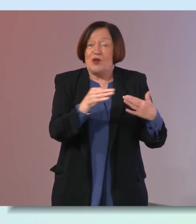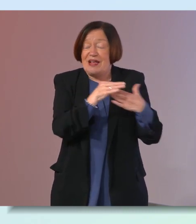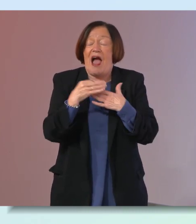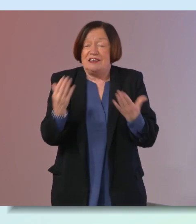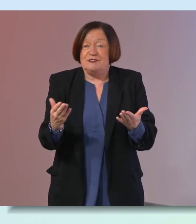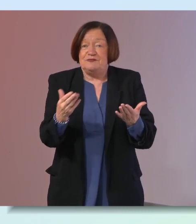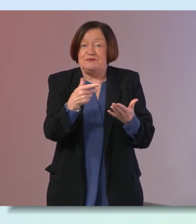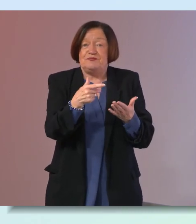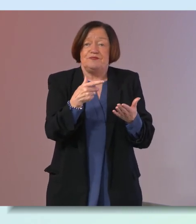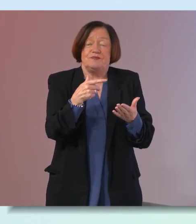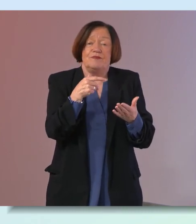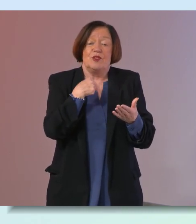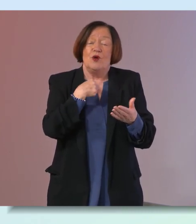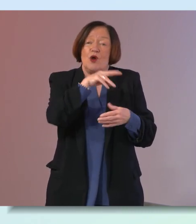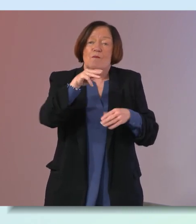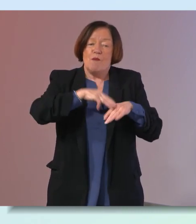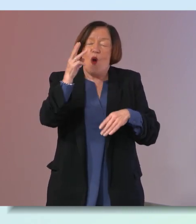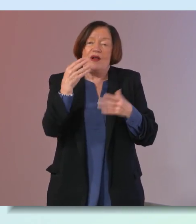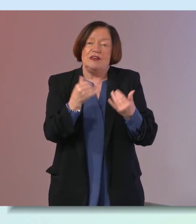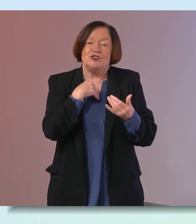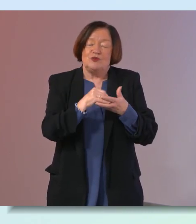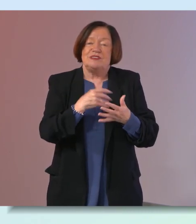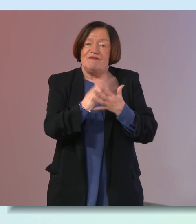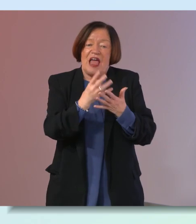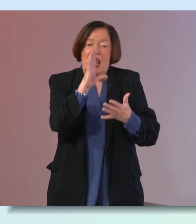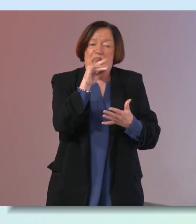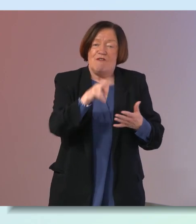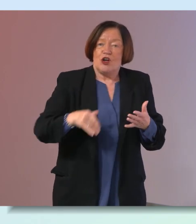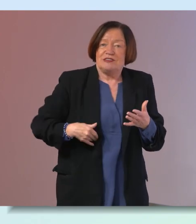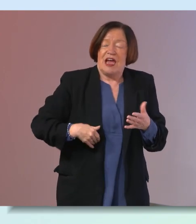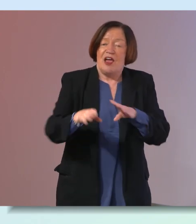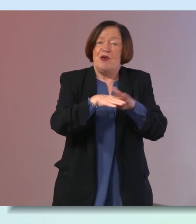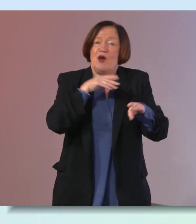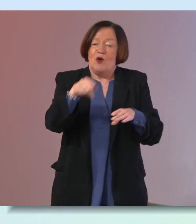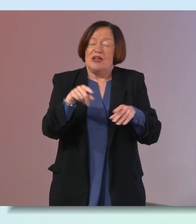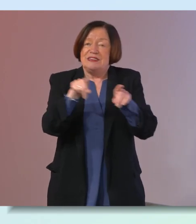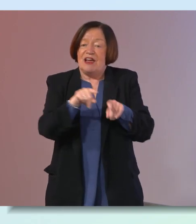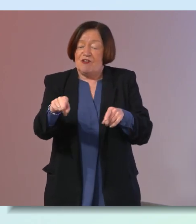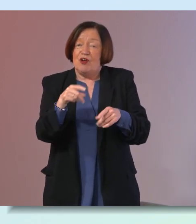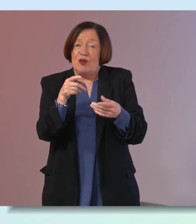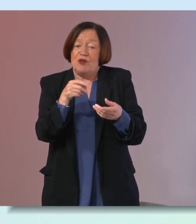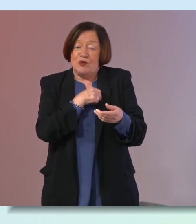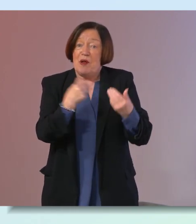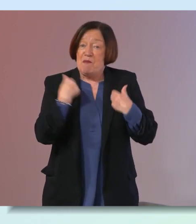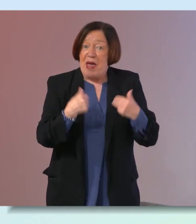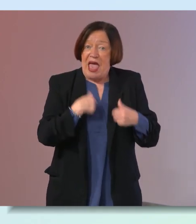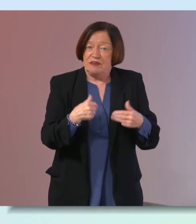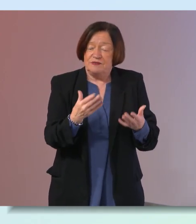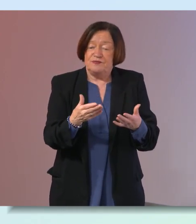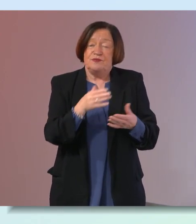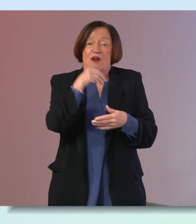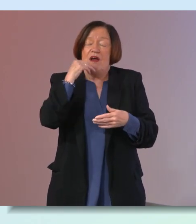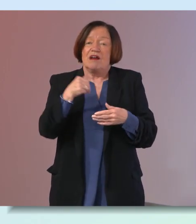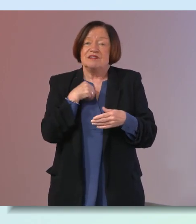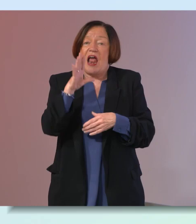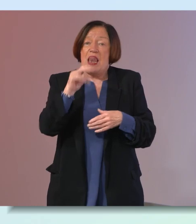yes and so we're much more likely to develop liver damage with a similar intake of alcohol to an equivalent man and because